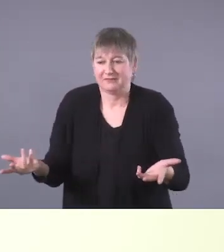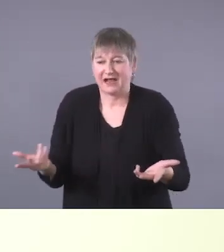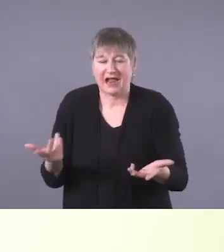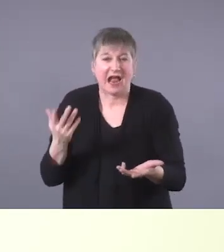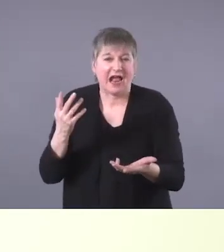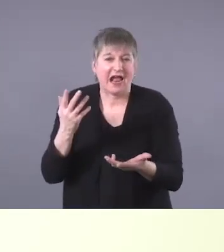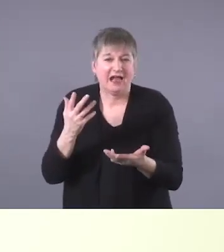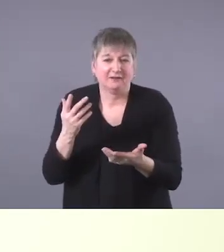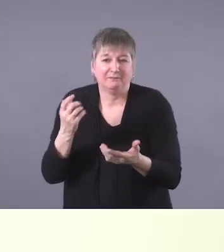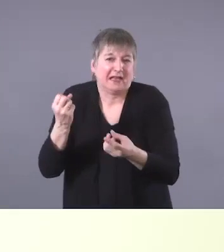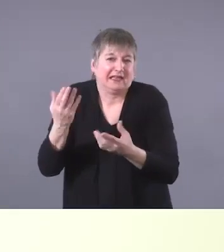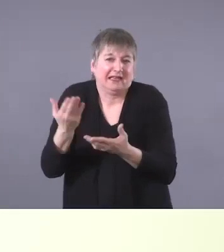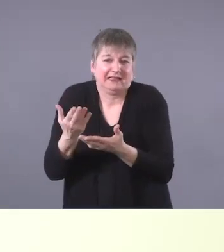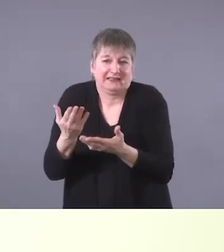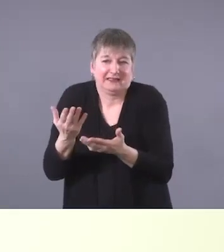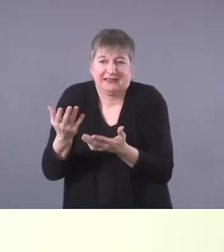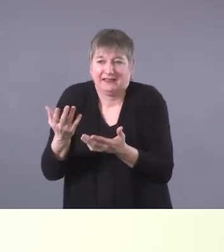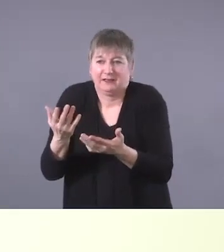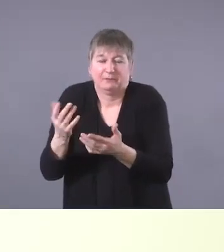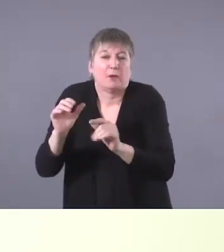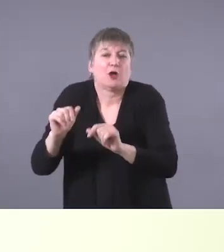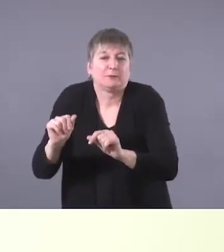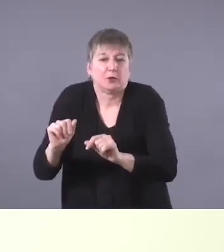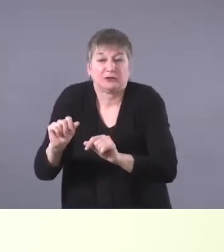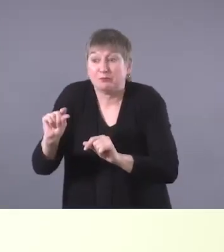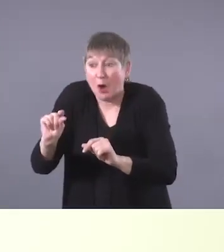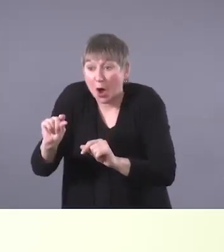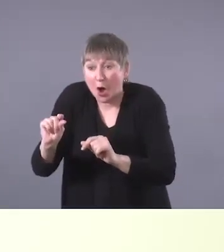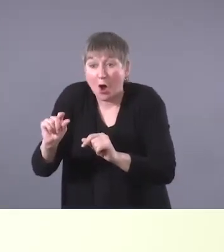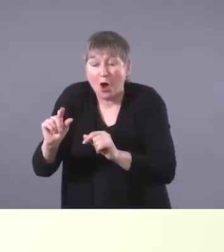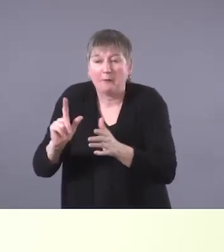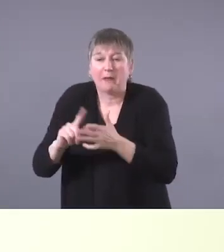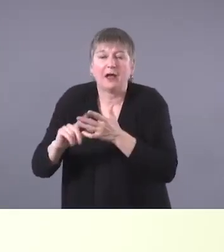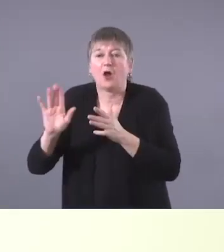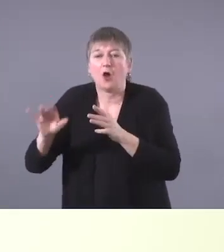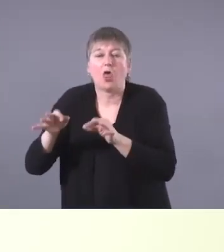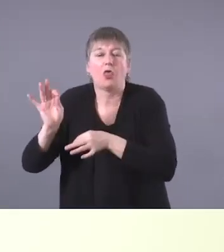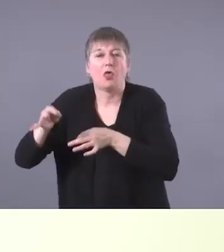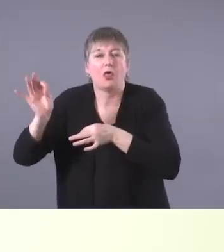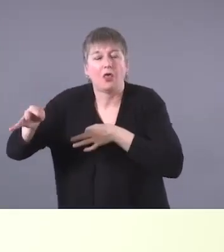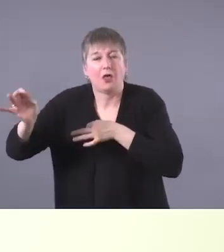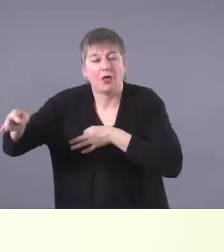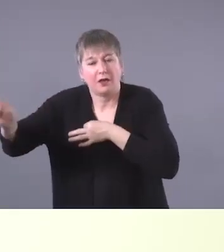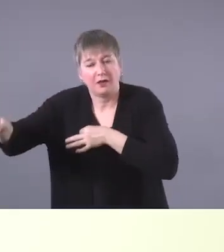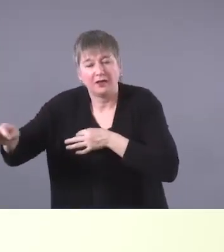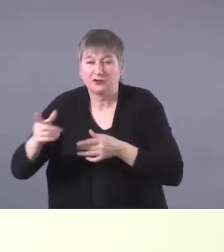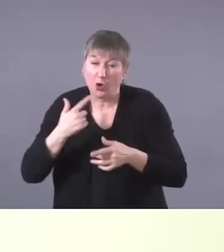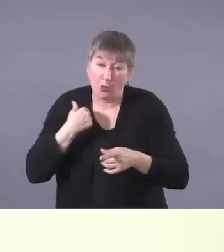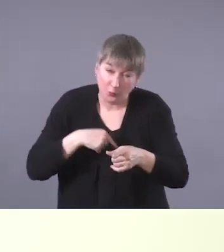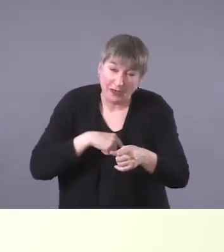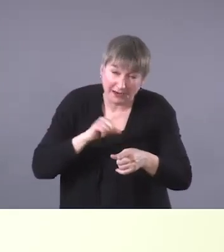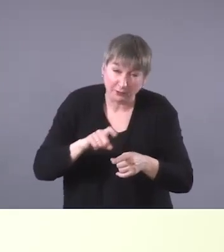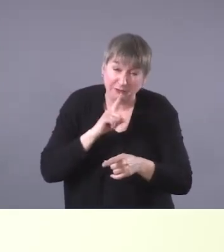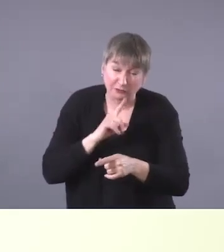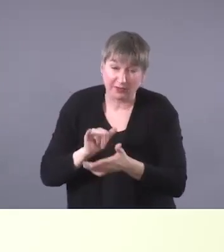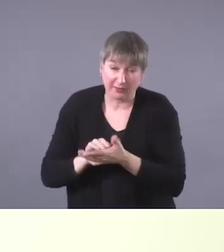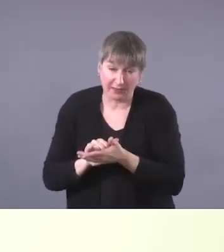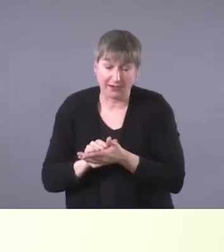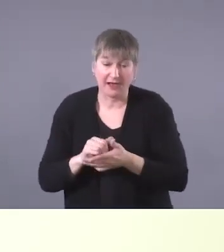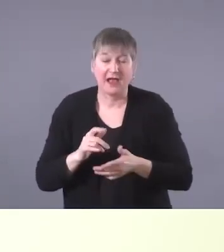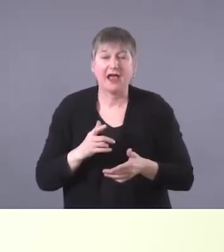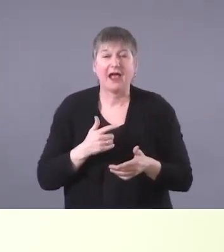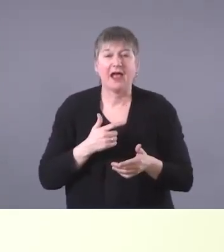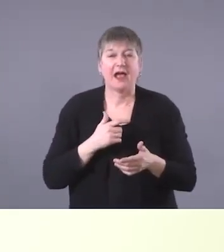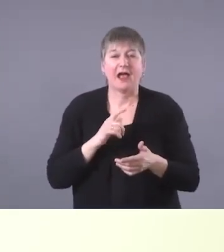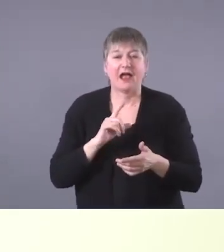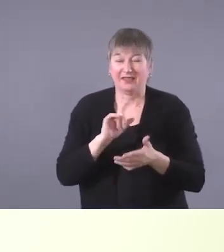caused it not to happen at all. So, uh, we do need to make sure, and that leads me into another point about, um, follow-up, which I'll come to in